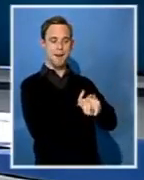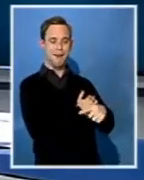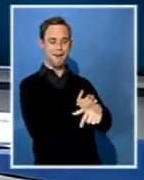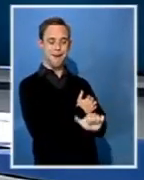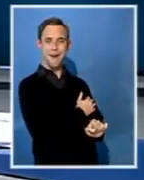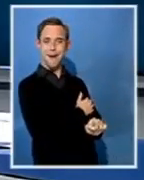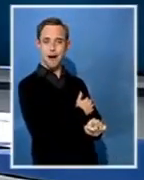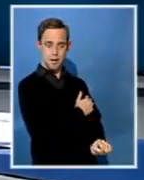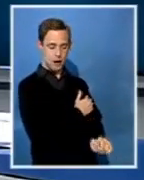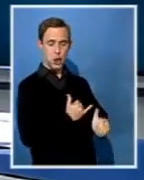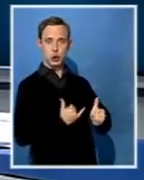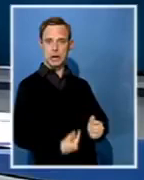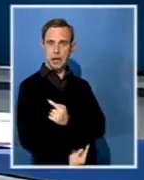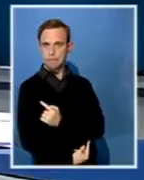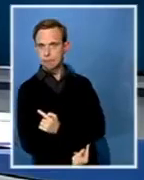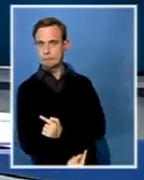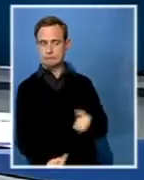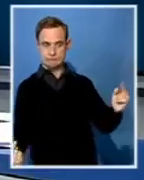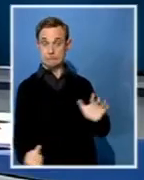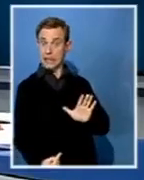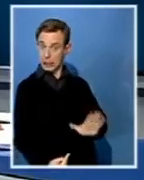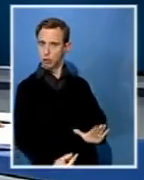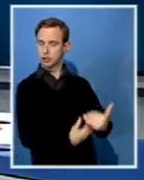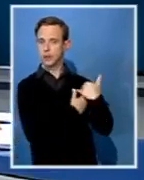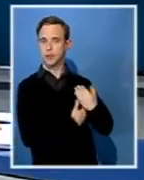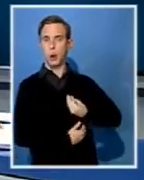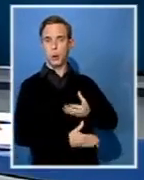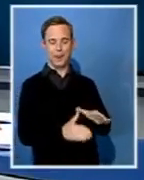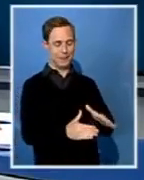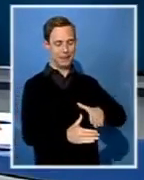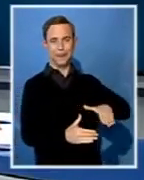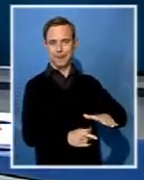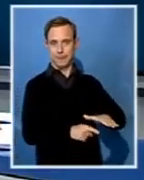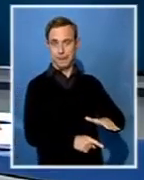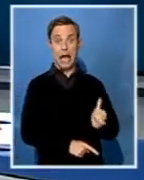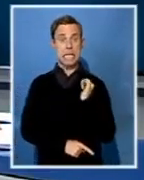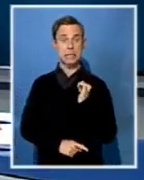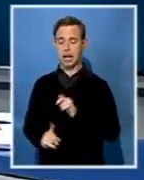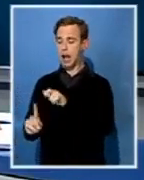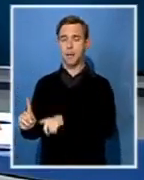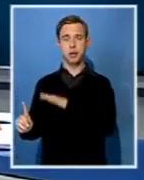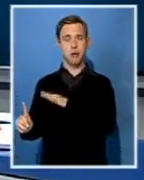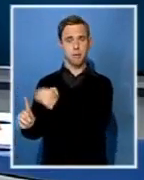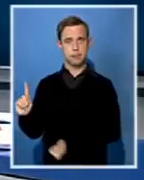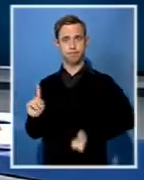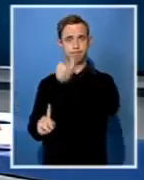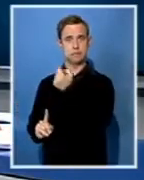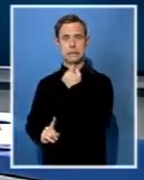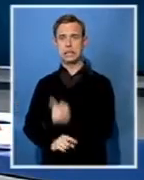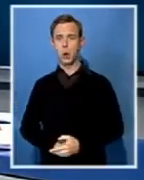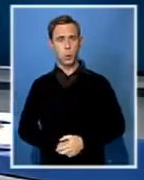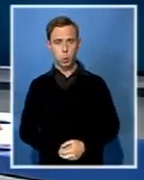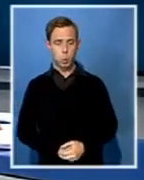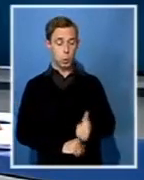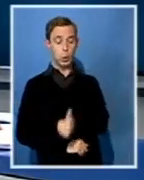the country's constitution and should be confined to the barracks. His comments are in reaction to yesterday's news conference by